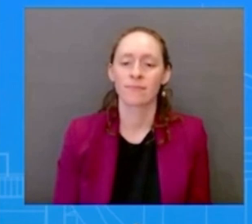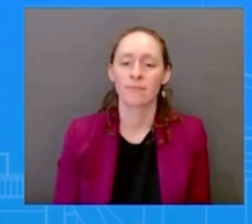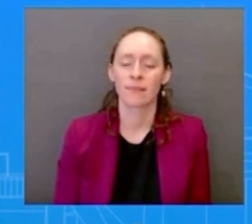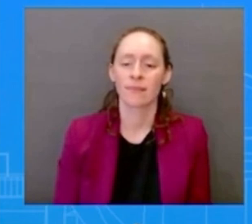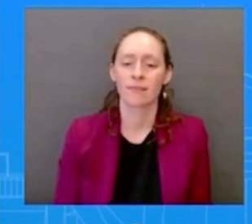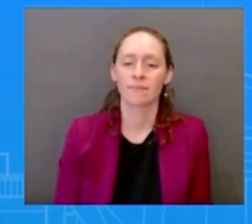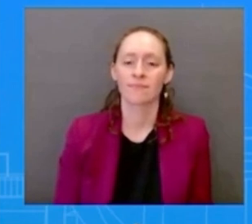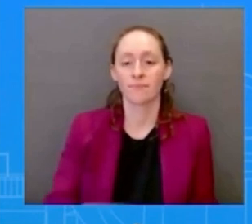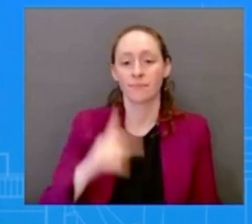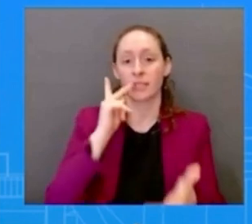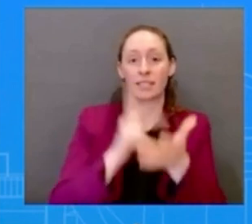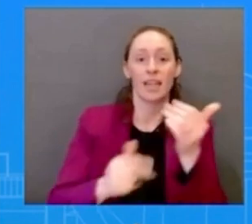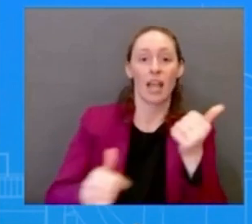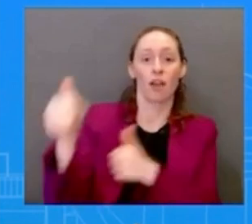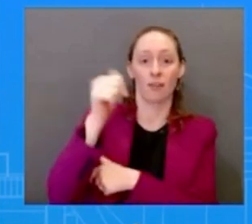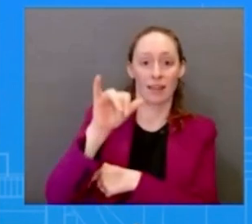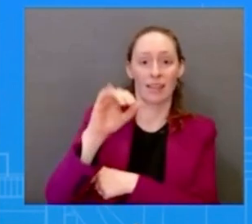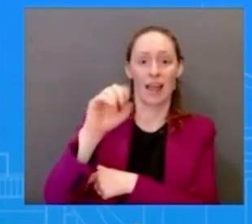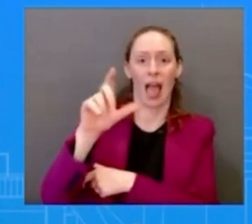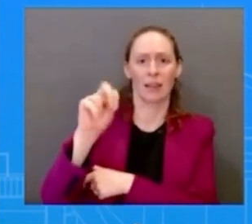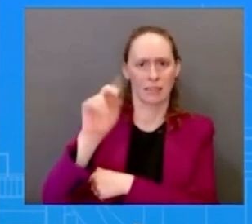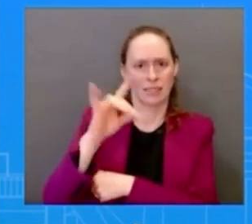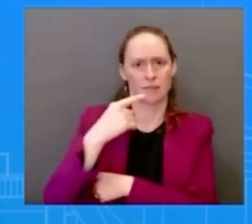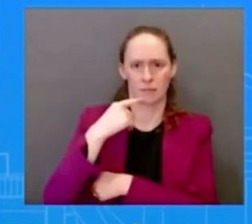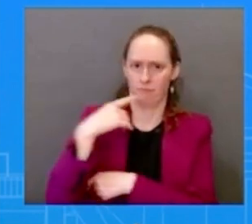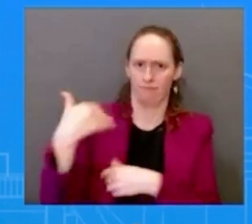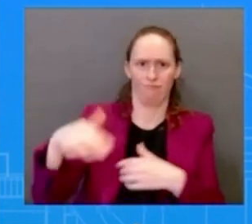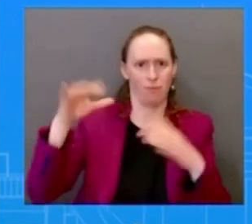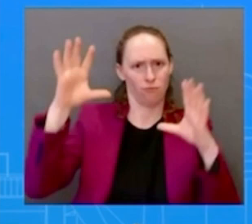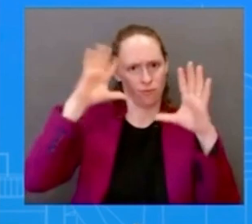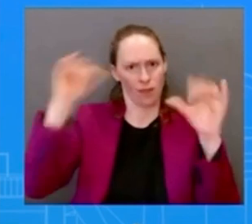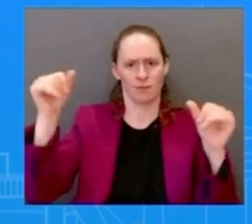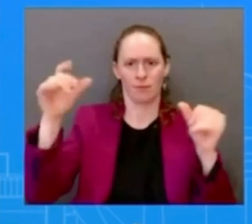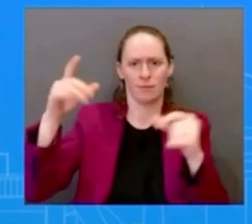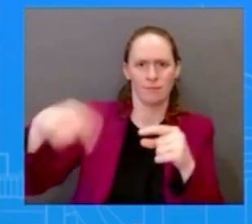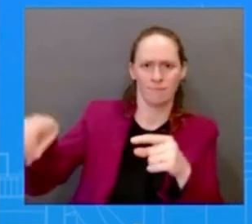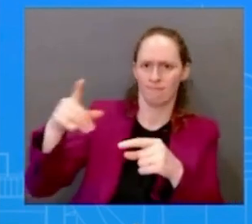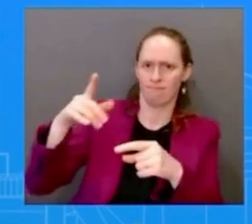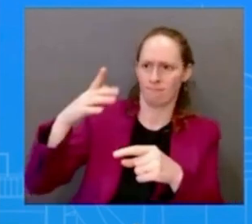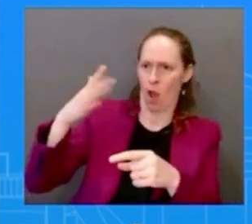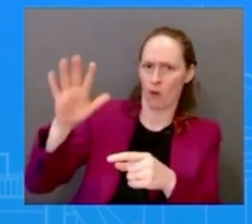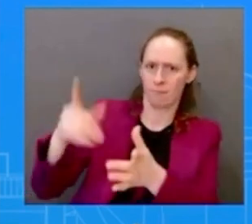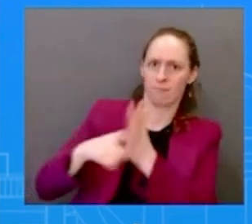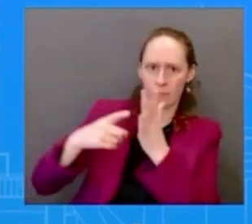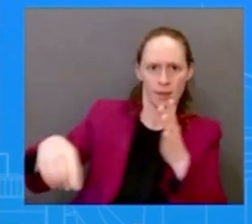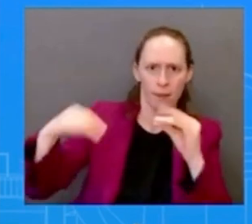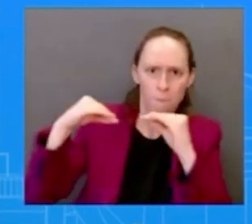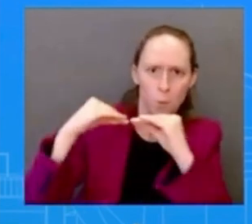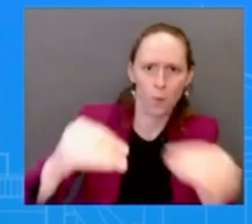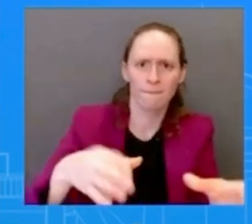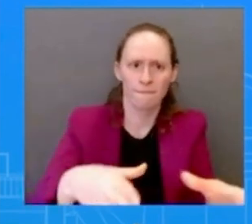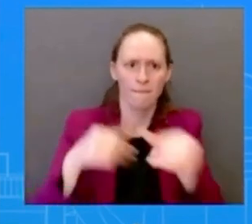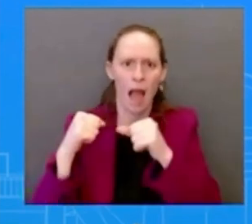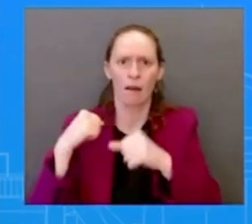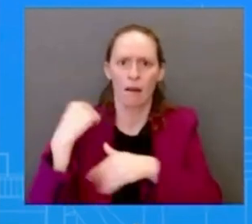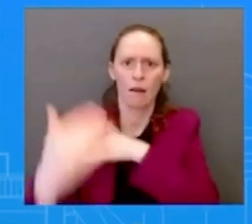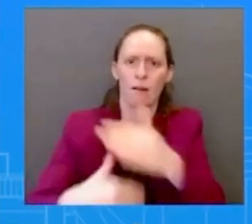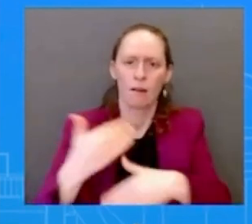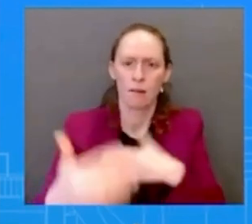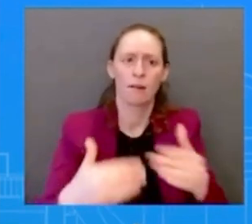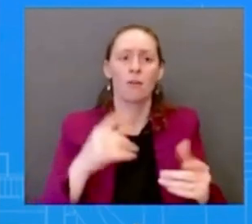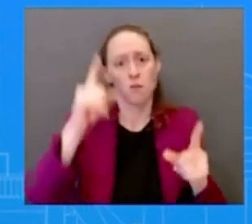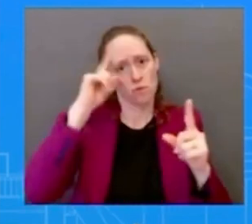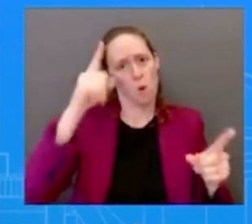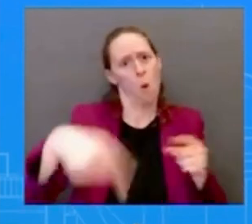to strengthen public confidence in our banking system so there there should be confidence in our banking system no taxpayer money is being used or put at risk